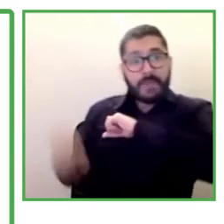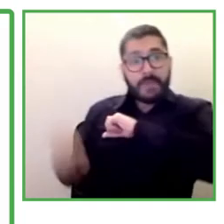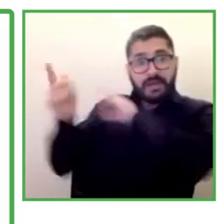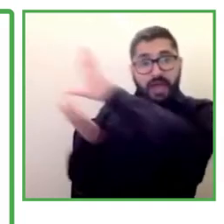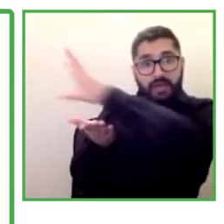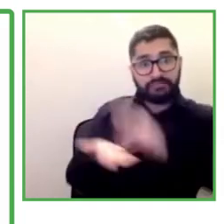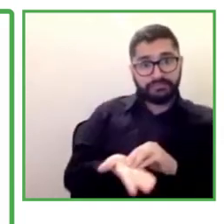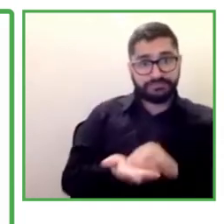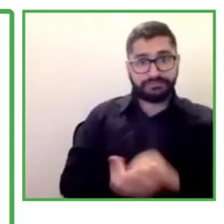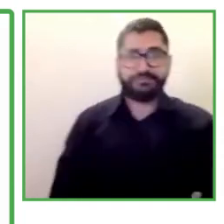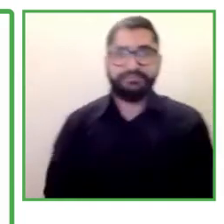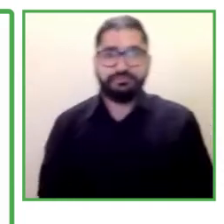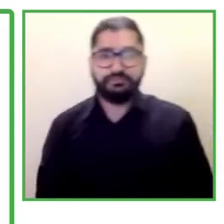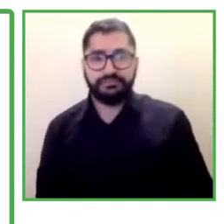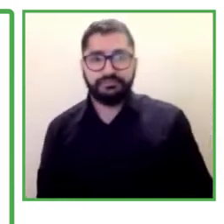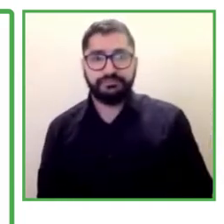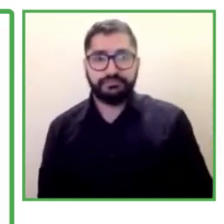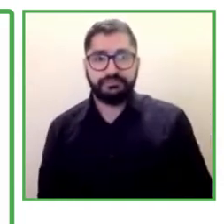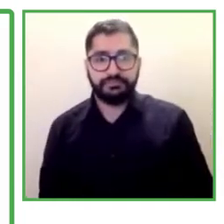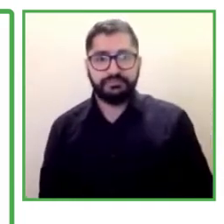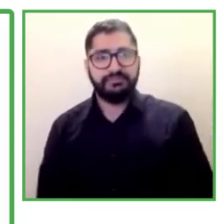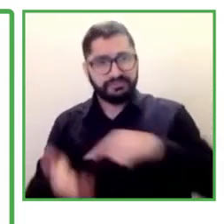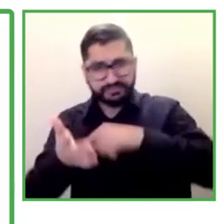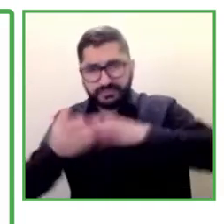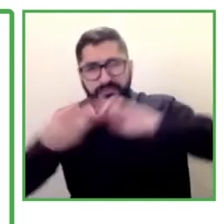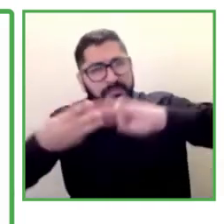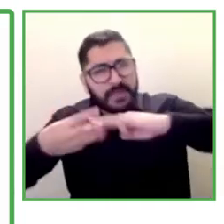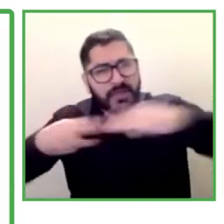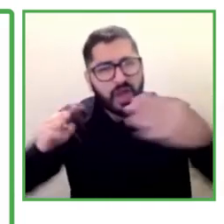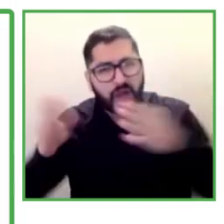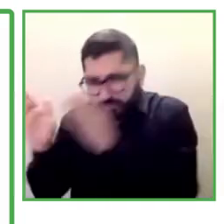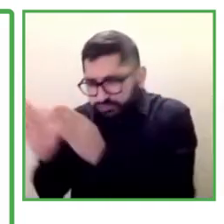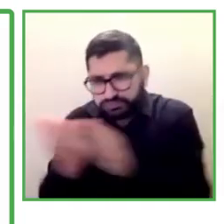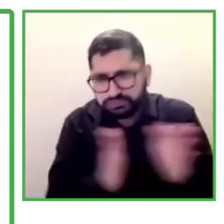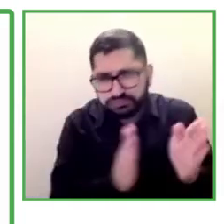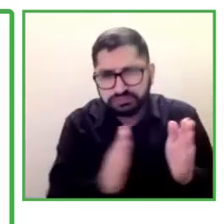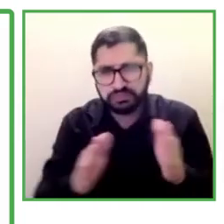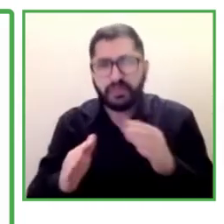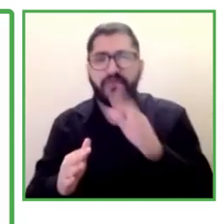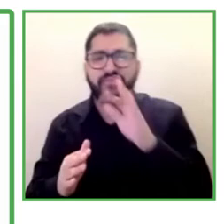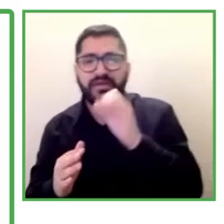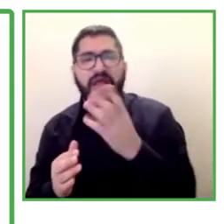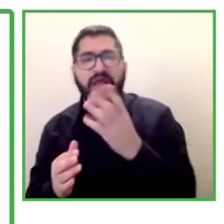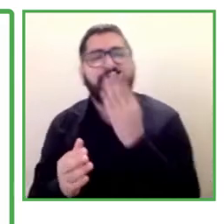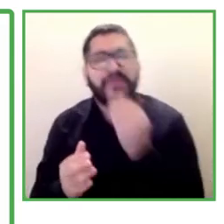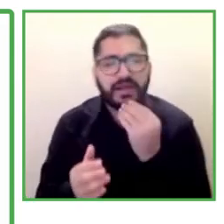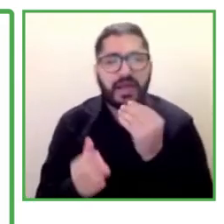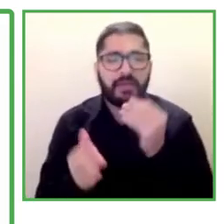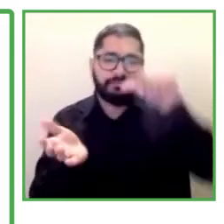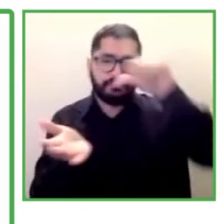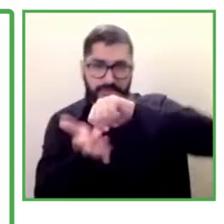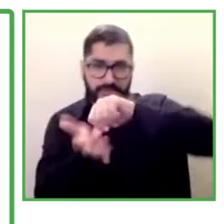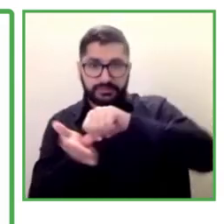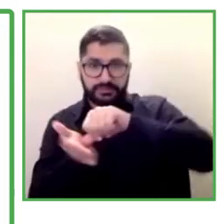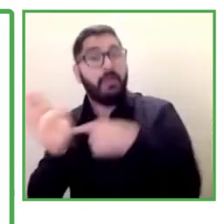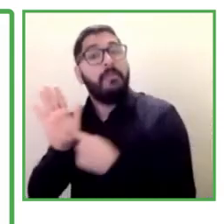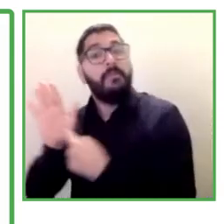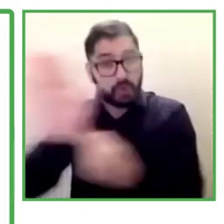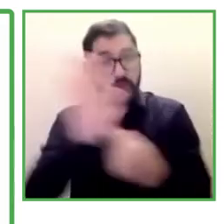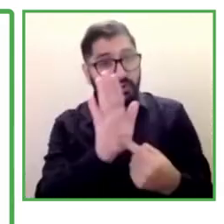method in Israel. So we are changing stereotypes and cultural aspects to be able to